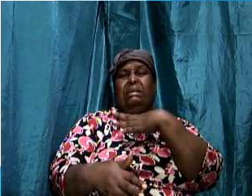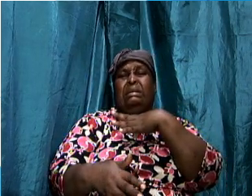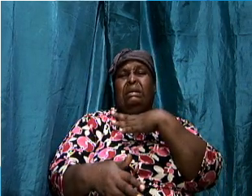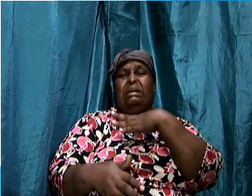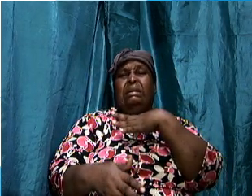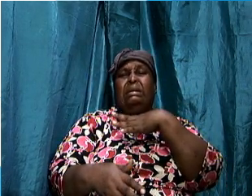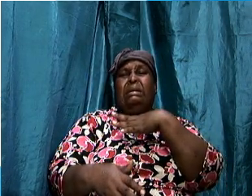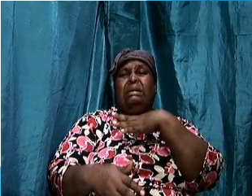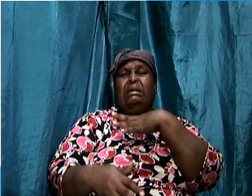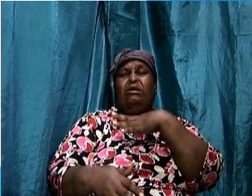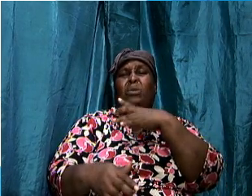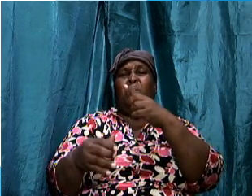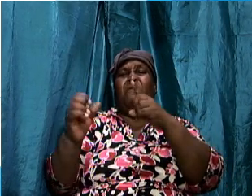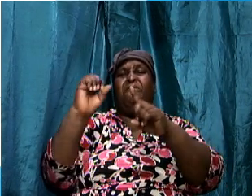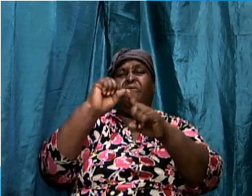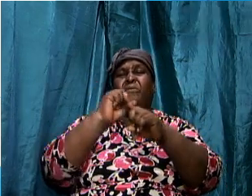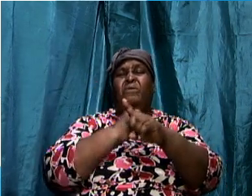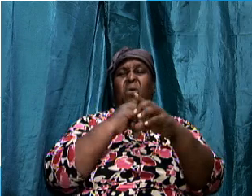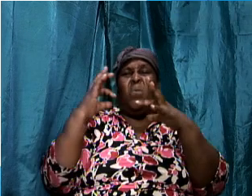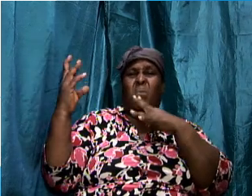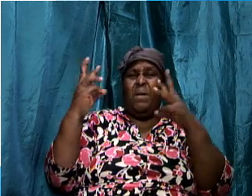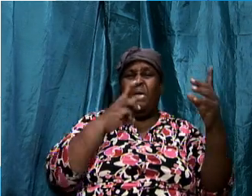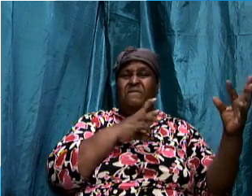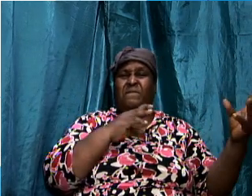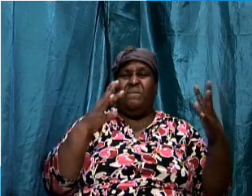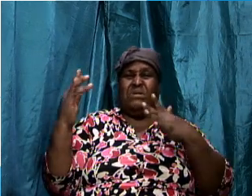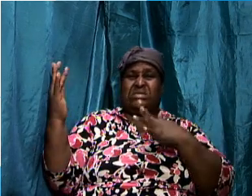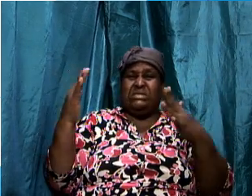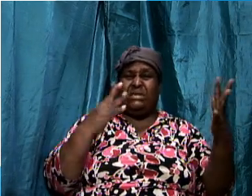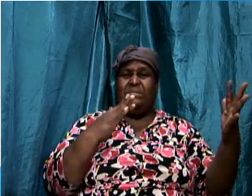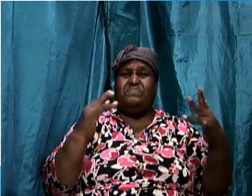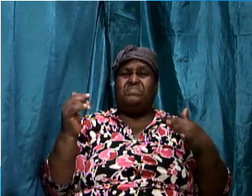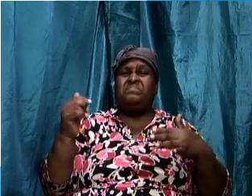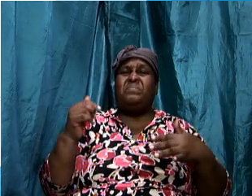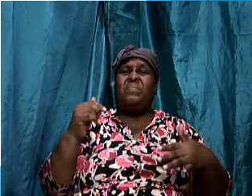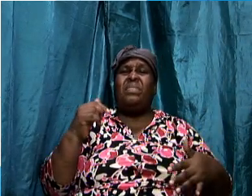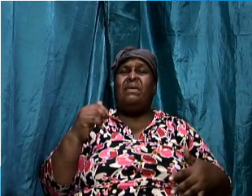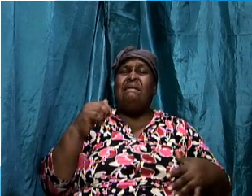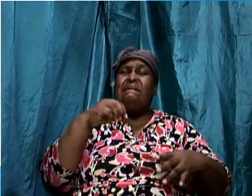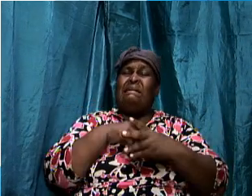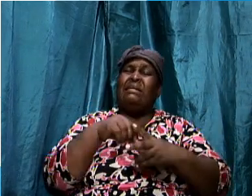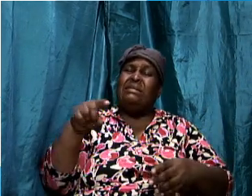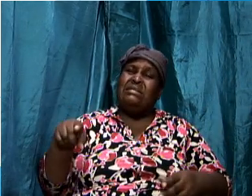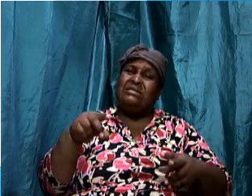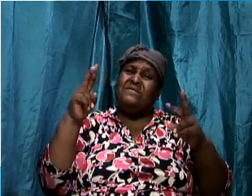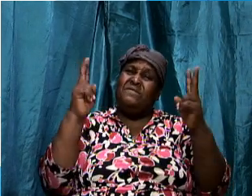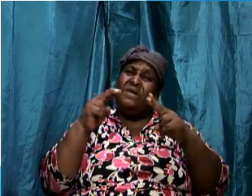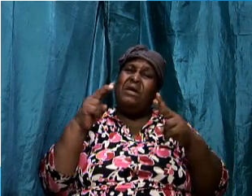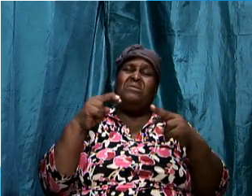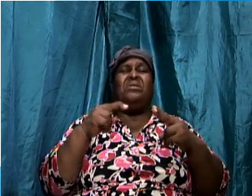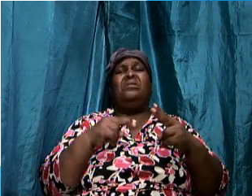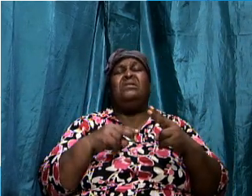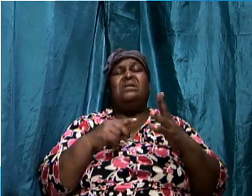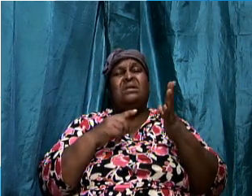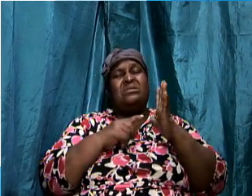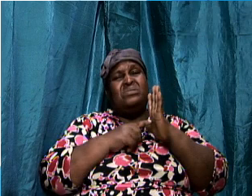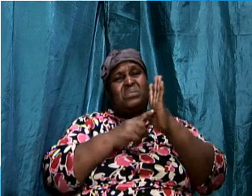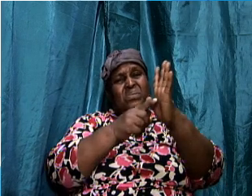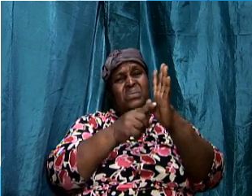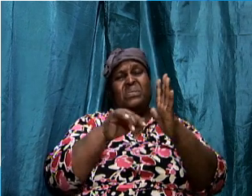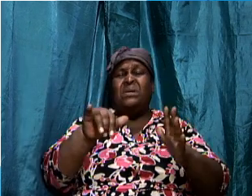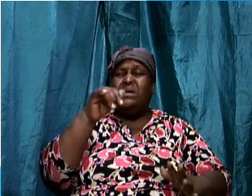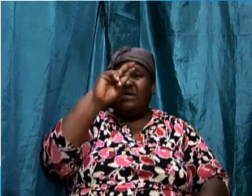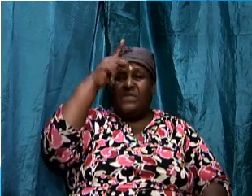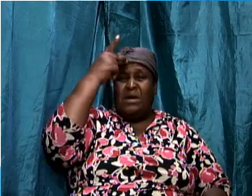encounter encounter that we were in so it is this very illustration that paul